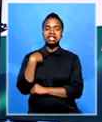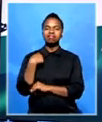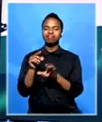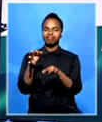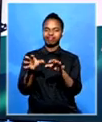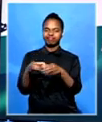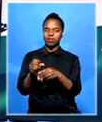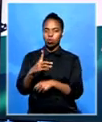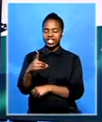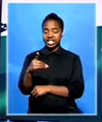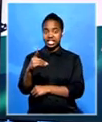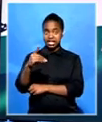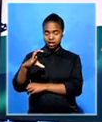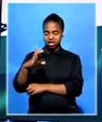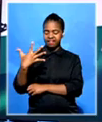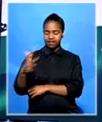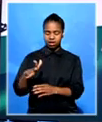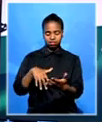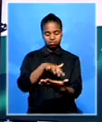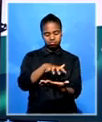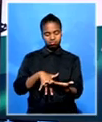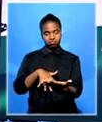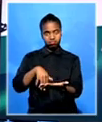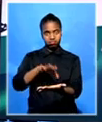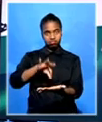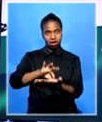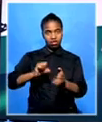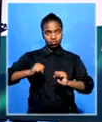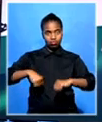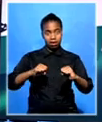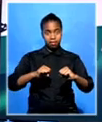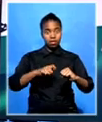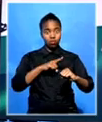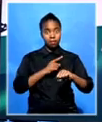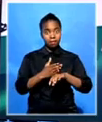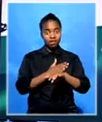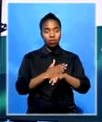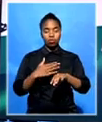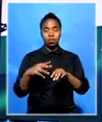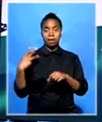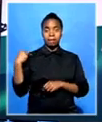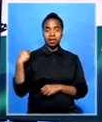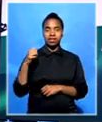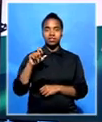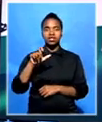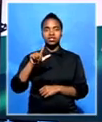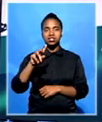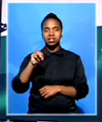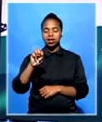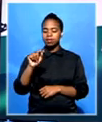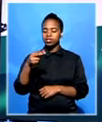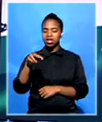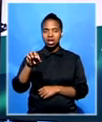Moussicidi's Democratic Congress has signed an agreement to form a coalition government with former Deputy Prime Minister Motejwa Metsingh's